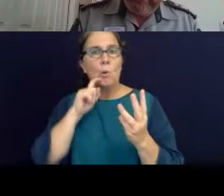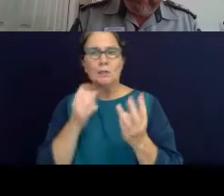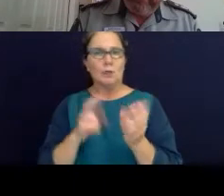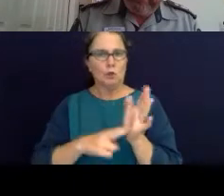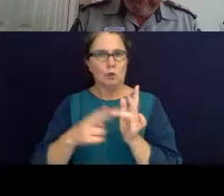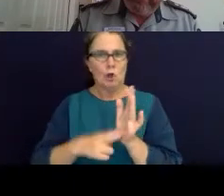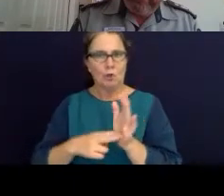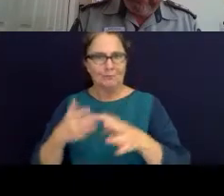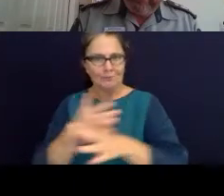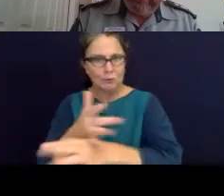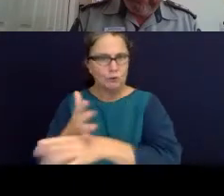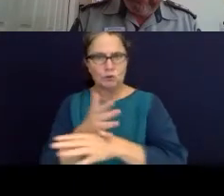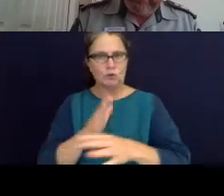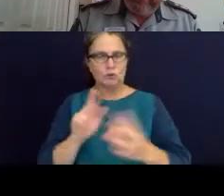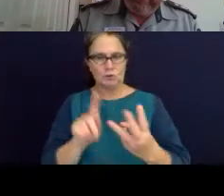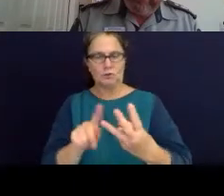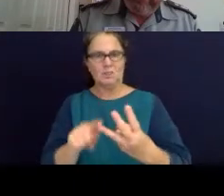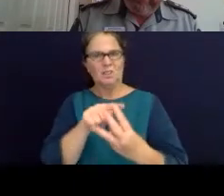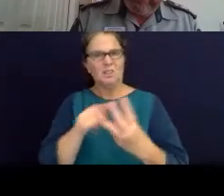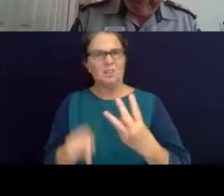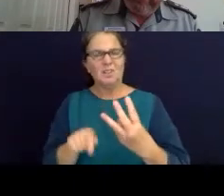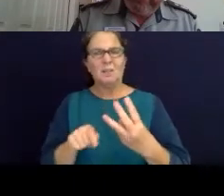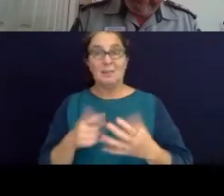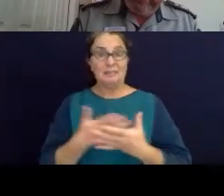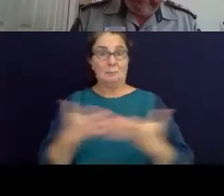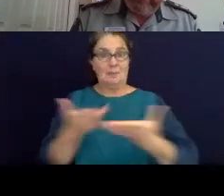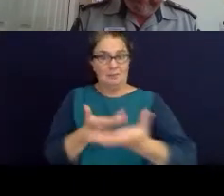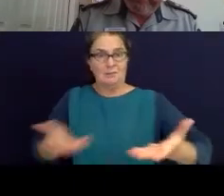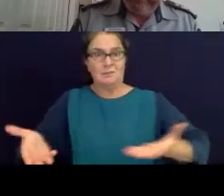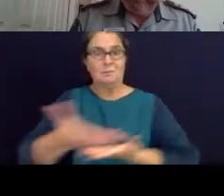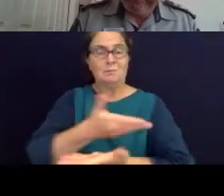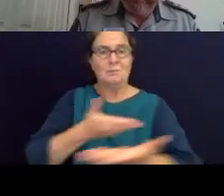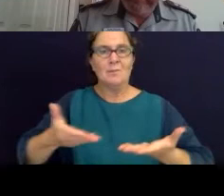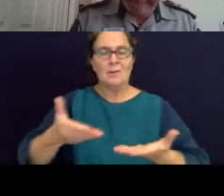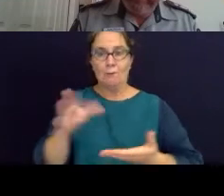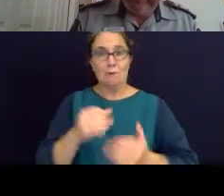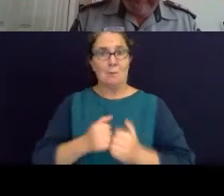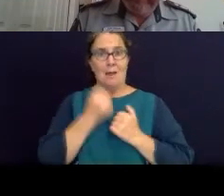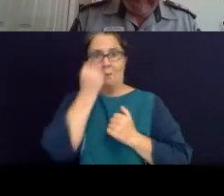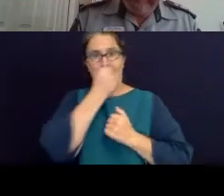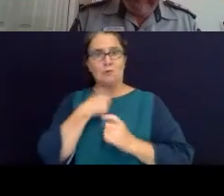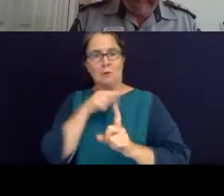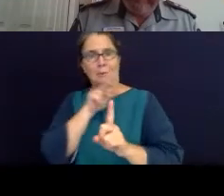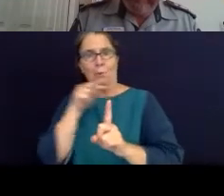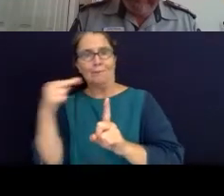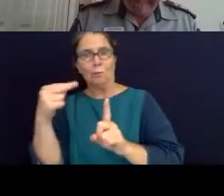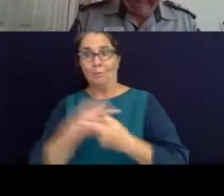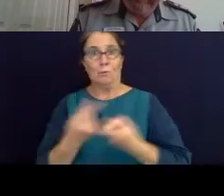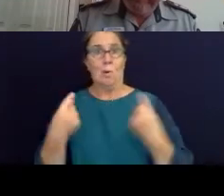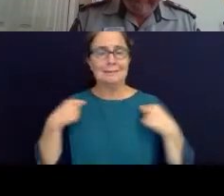but as we allude to in terms of from our point of view, from Te Ao Māori point of view, for us here,